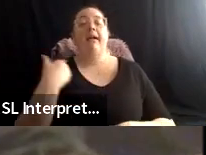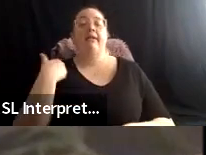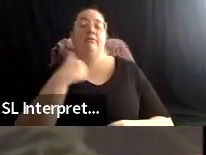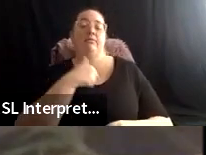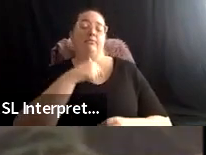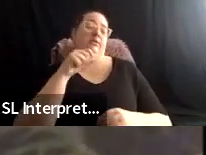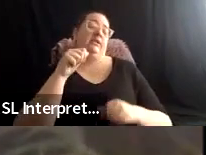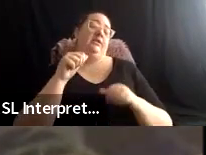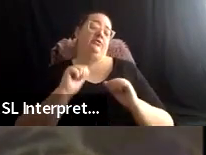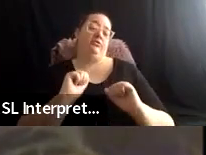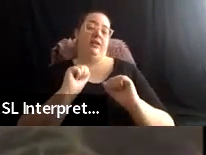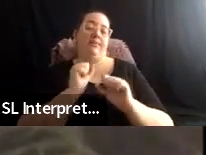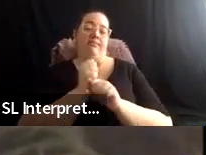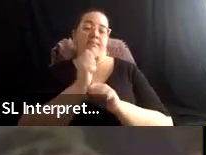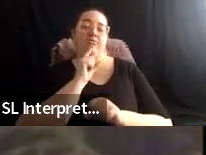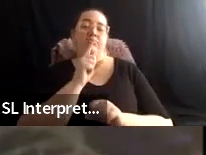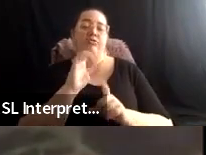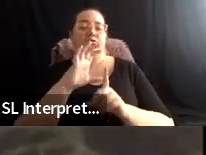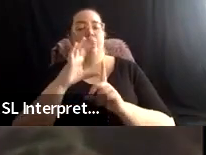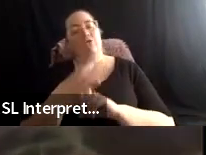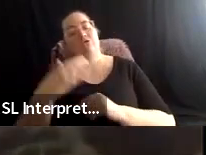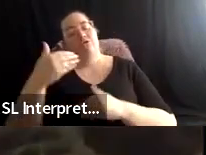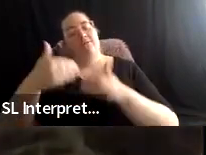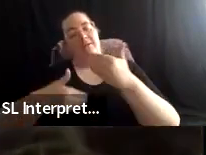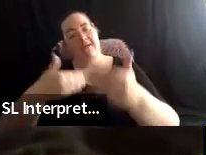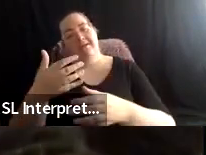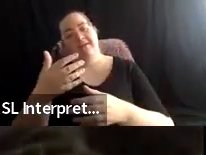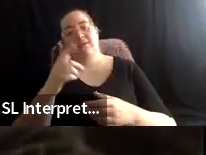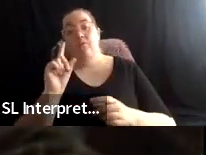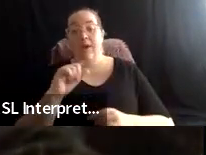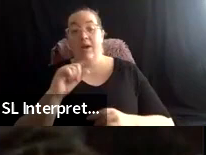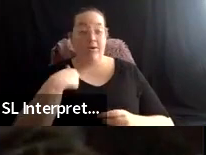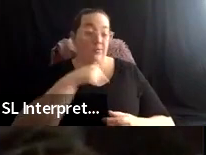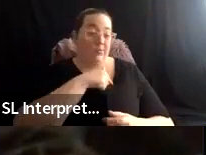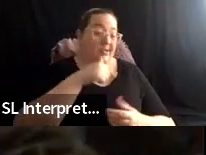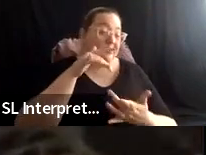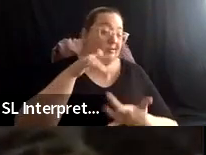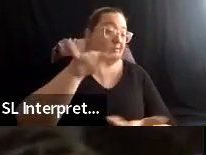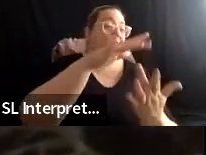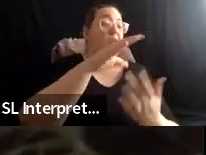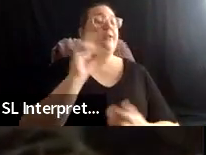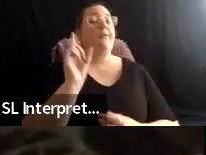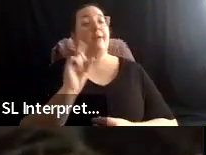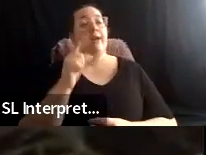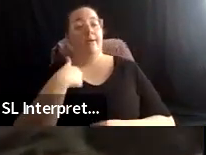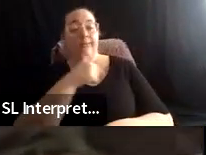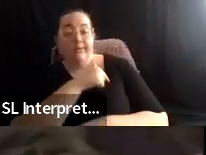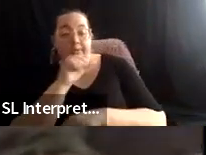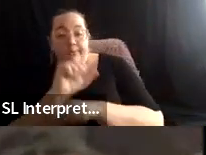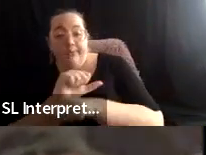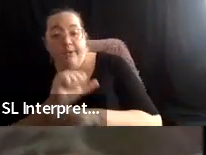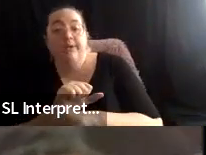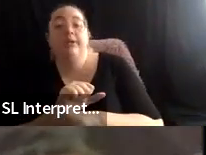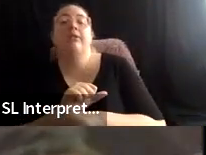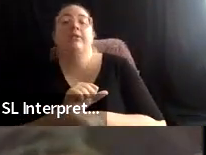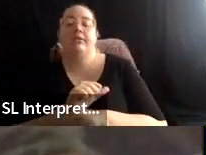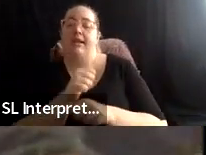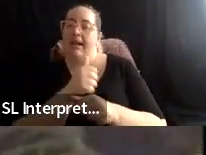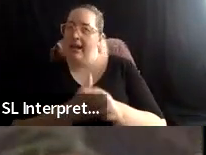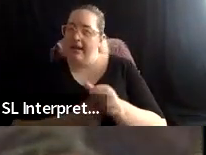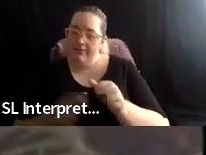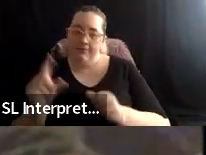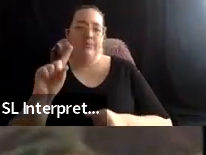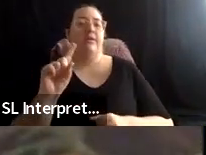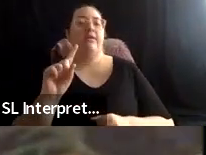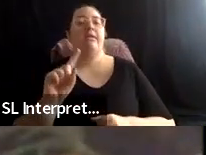and so that goes in every place that we tour to and every place that we work, and so, and that's, that's a lot of places, and